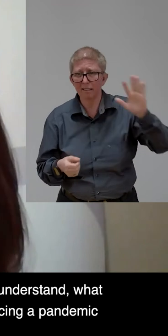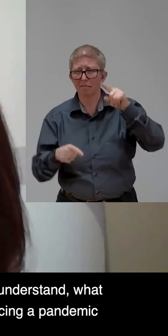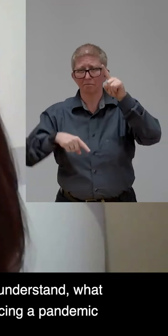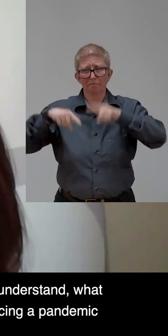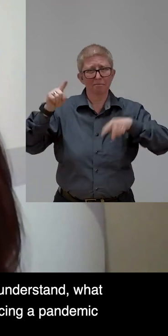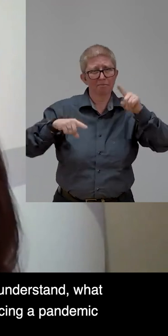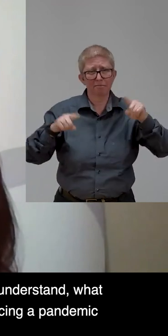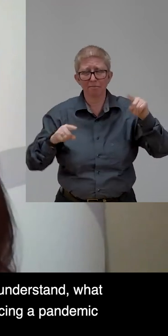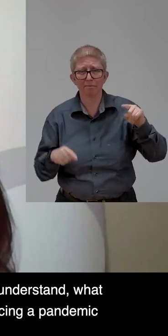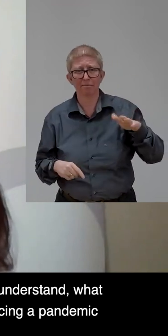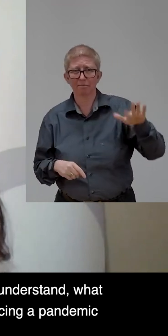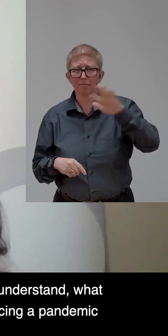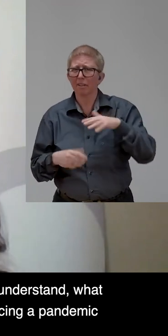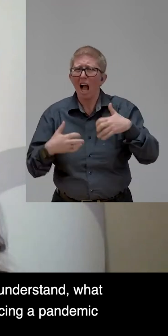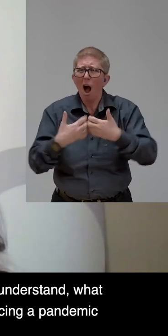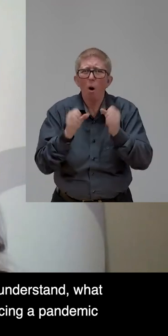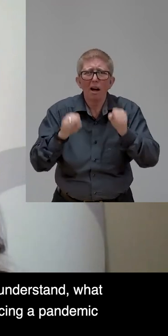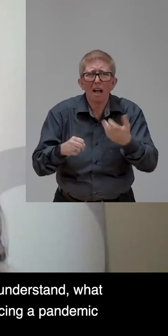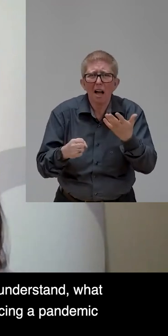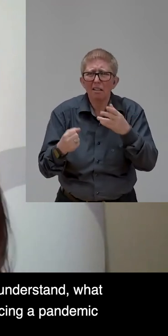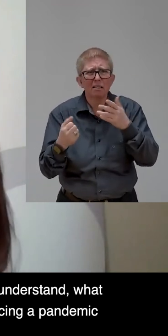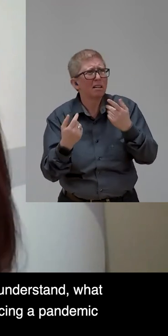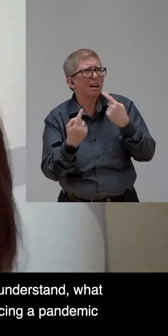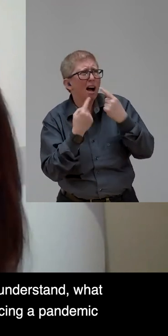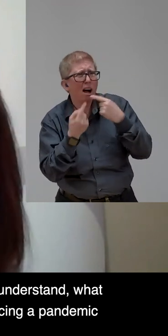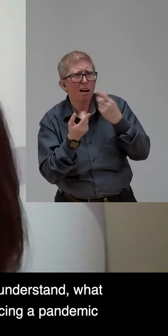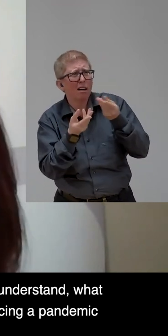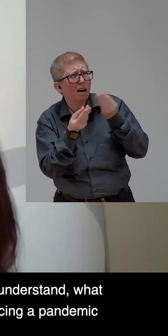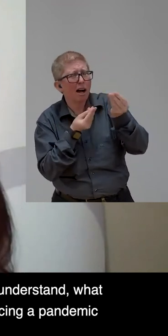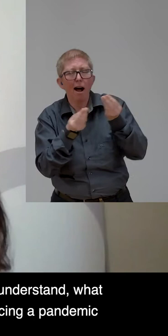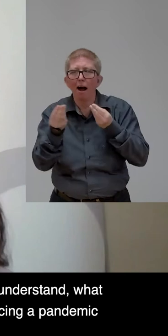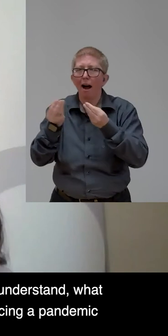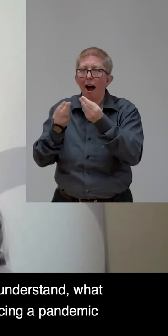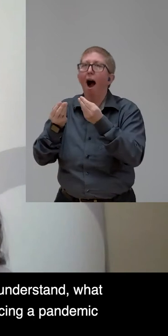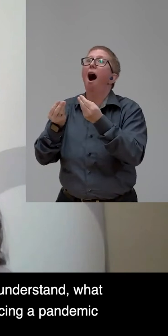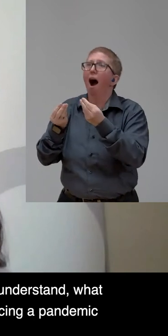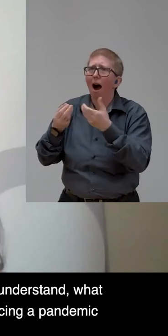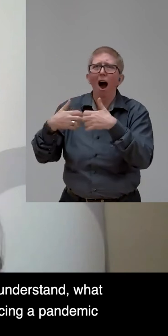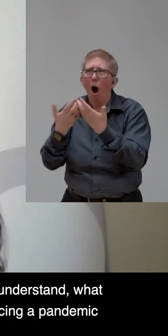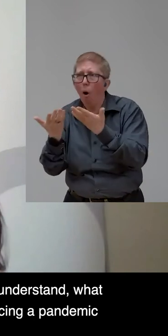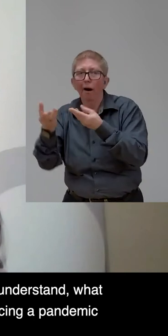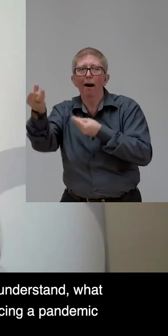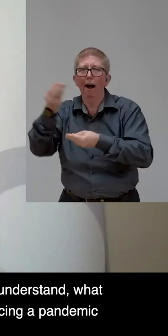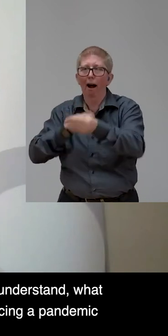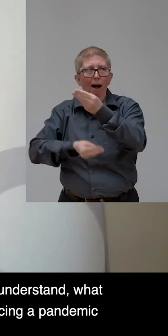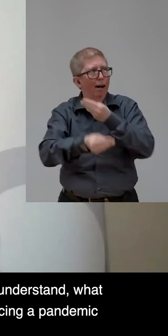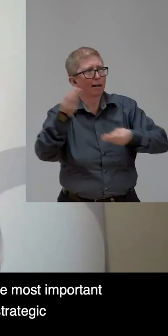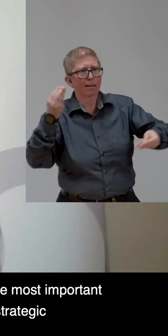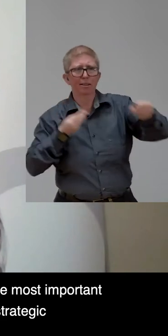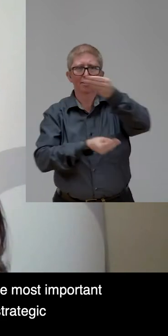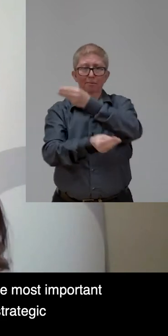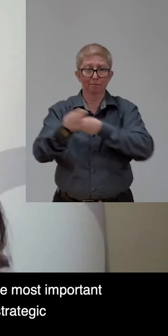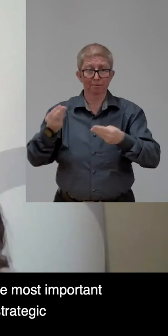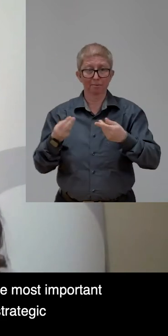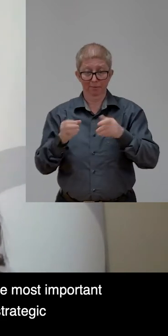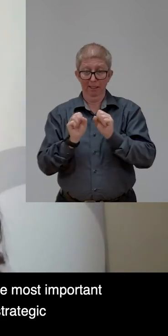what they were doing regarding regarding how they were thinking and facing a pandemic like